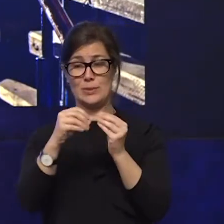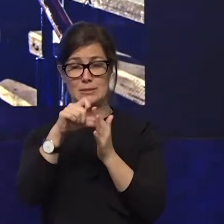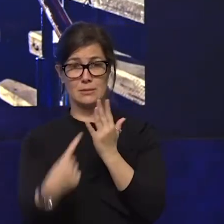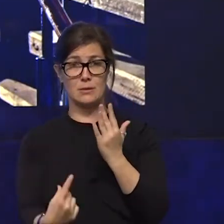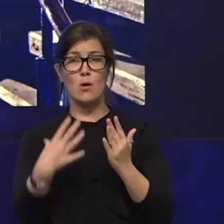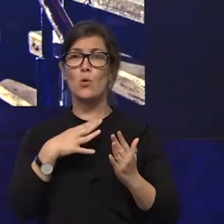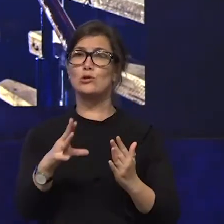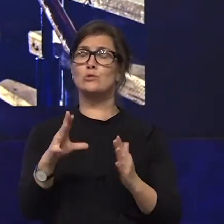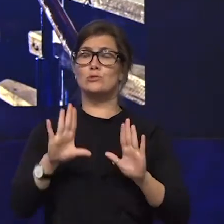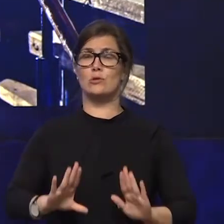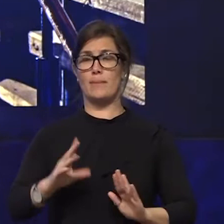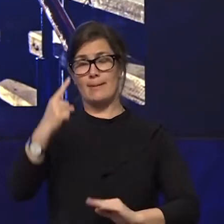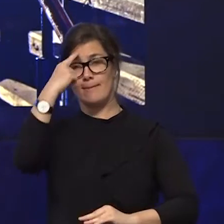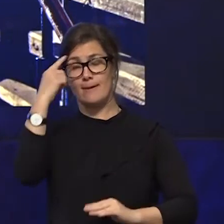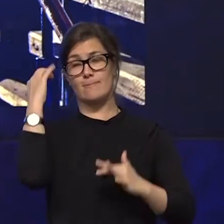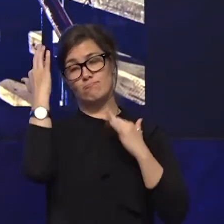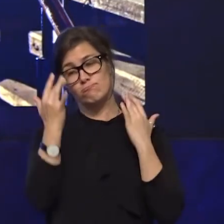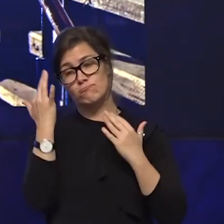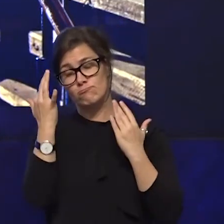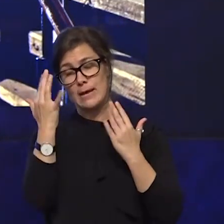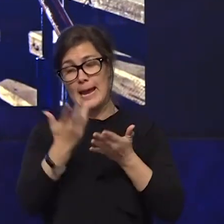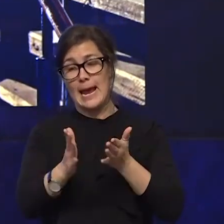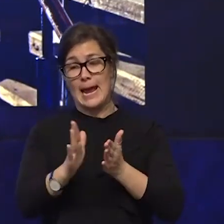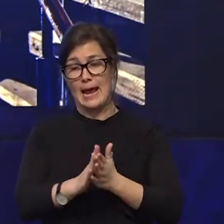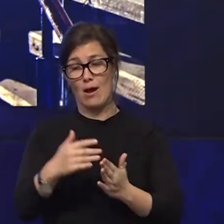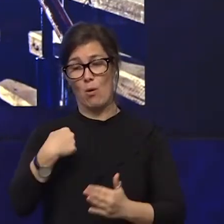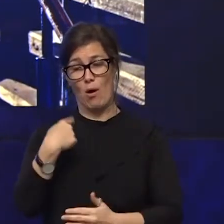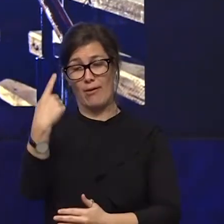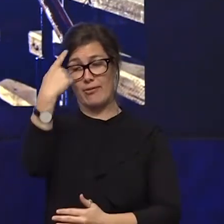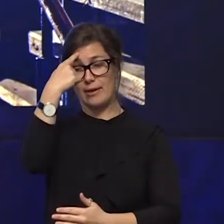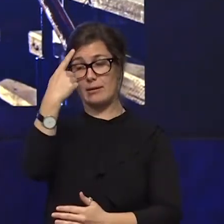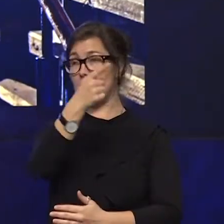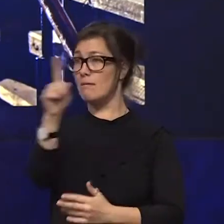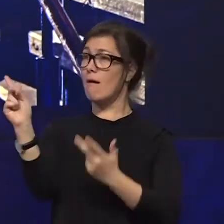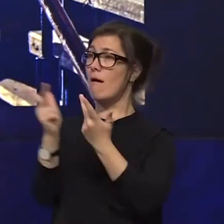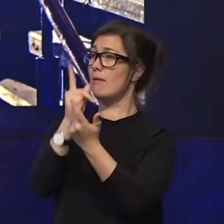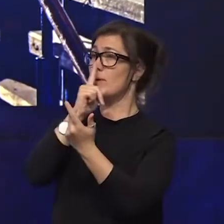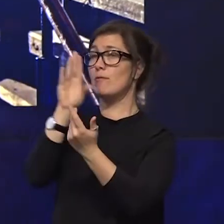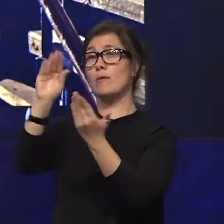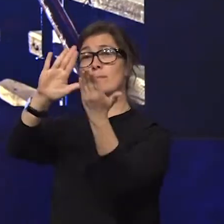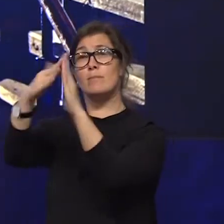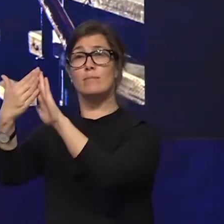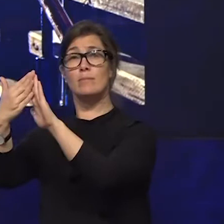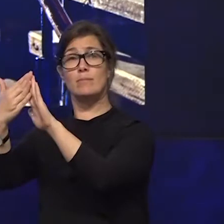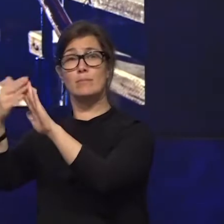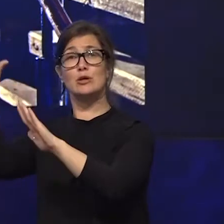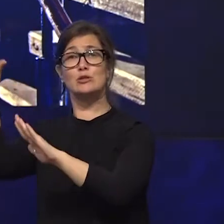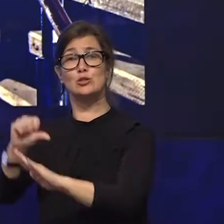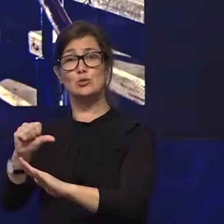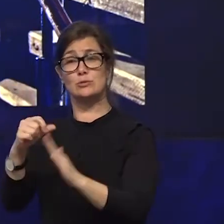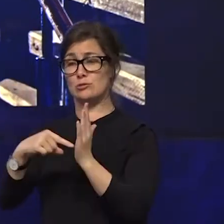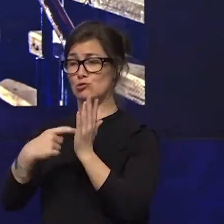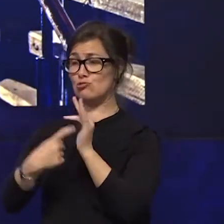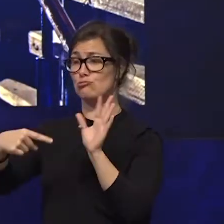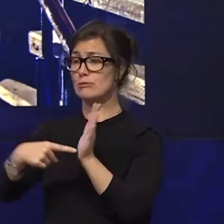and ask yourself how would you expect to be treated in your community if you lived each and